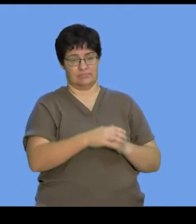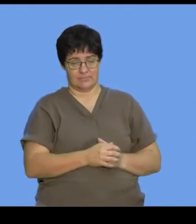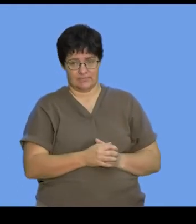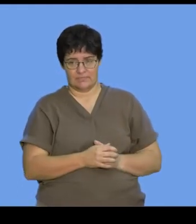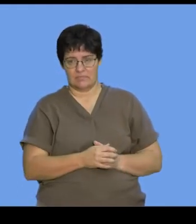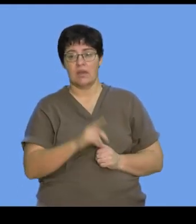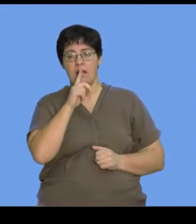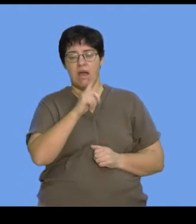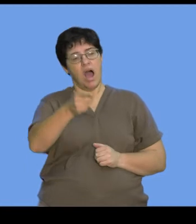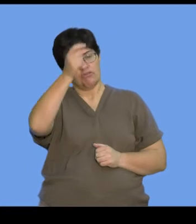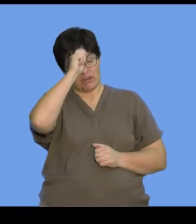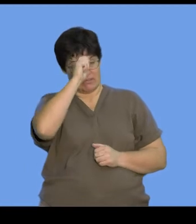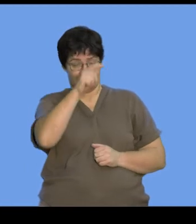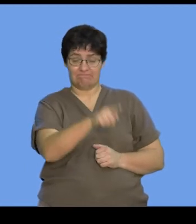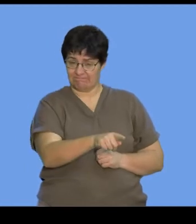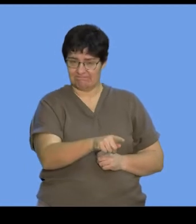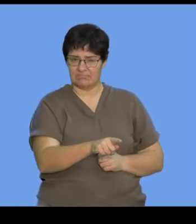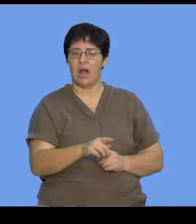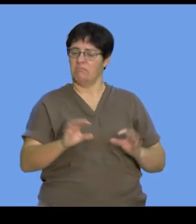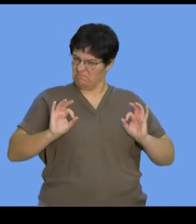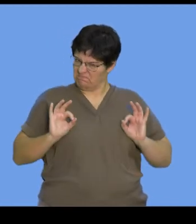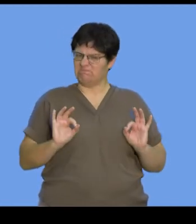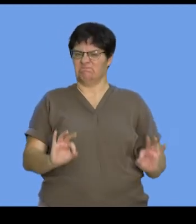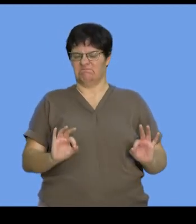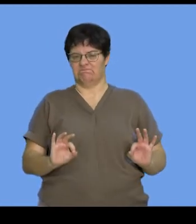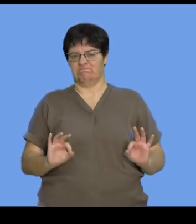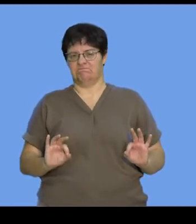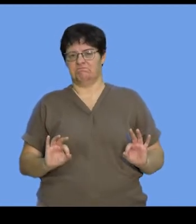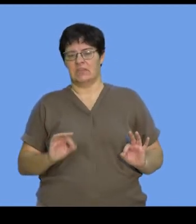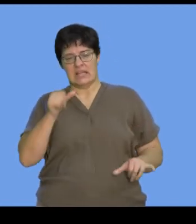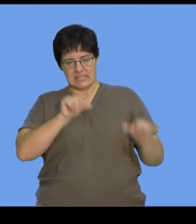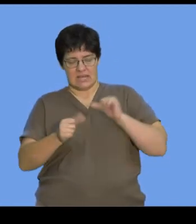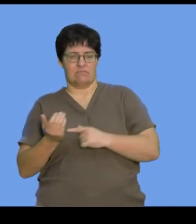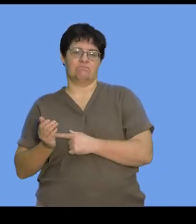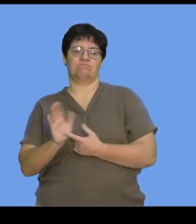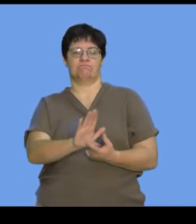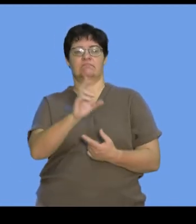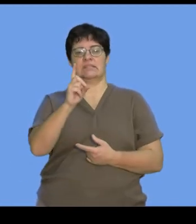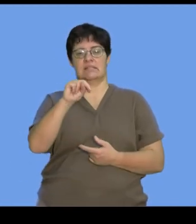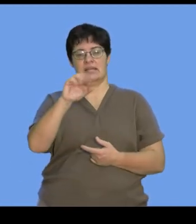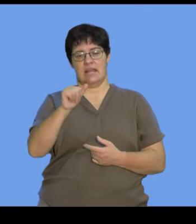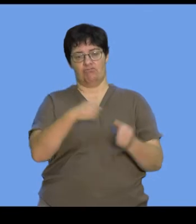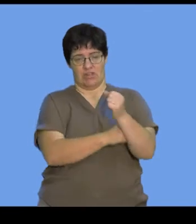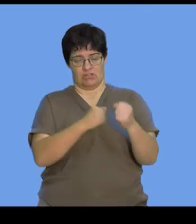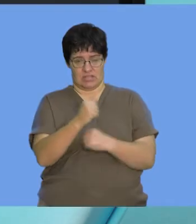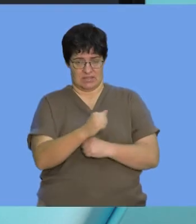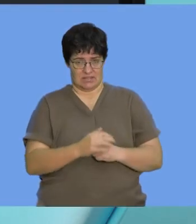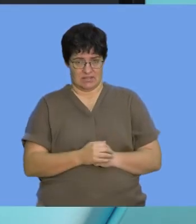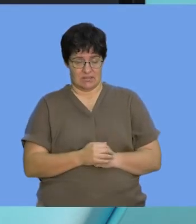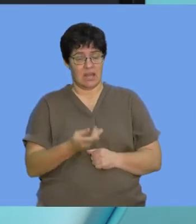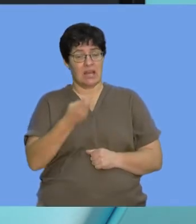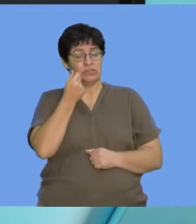And this model was recognized as the most appropriate and correct scientific display of the DNA structure.